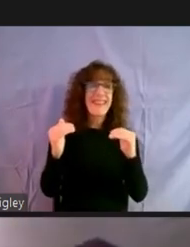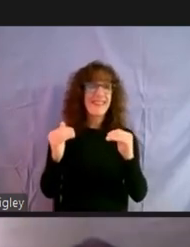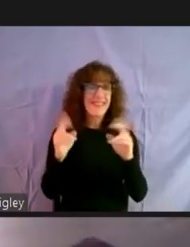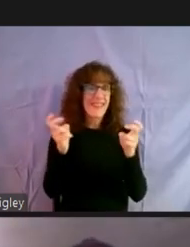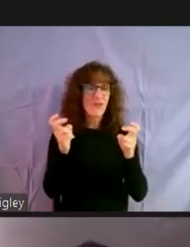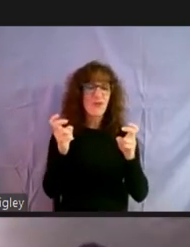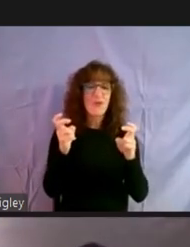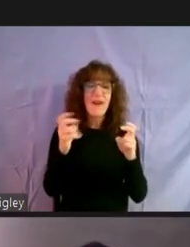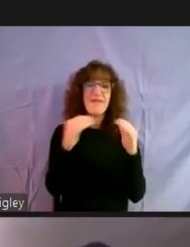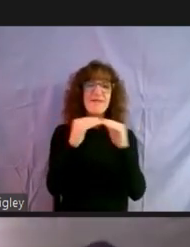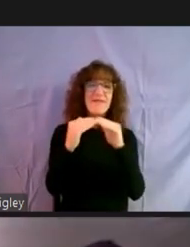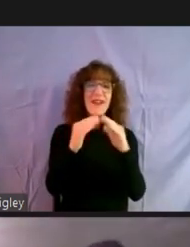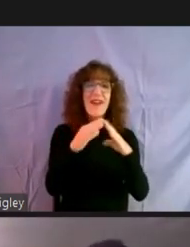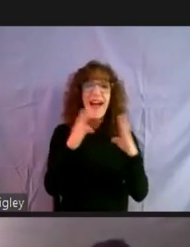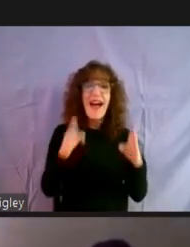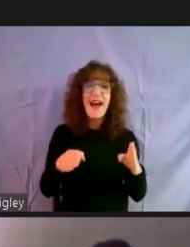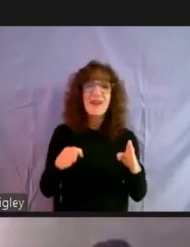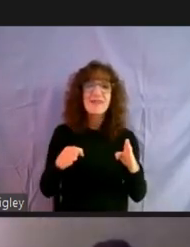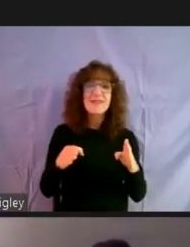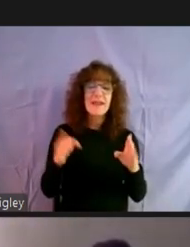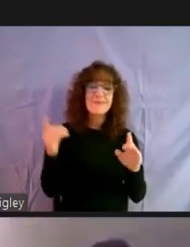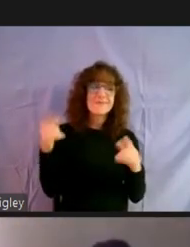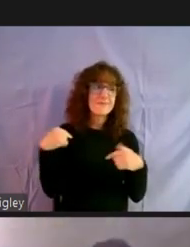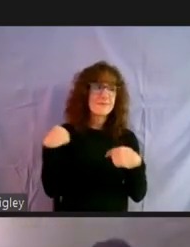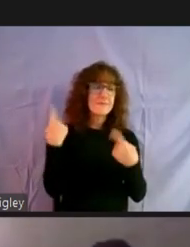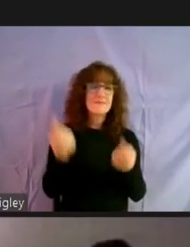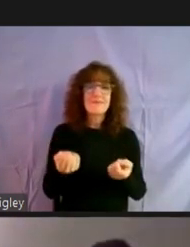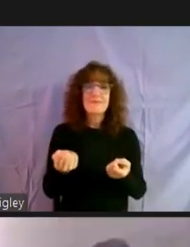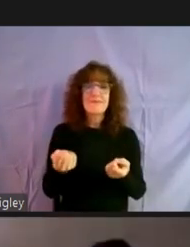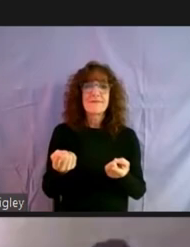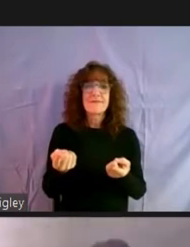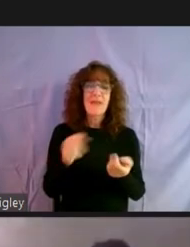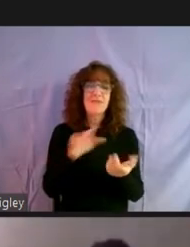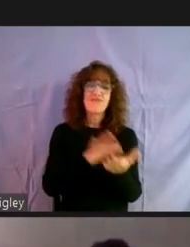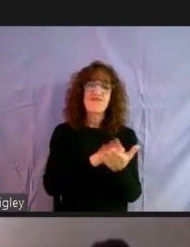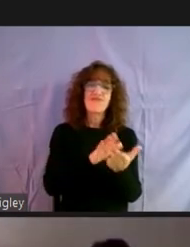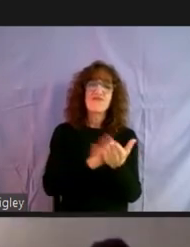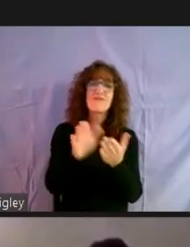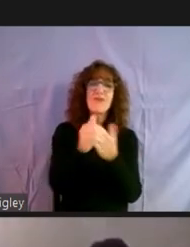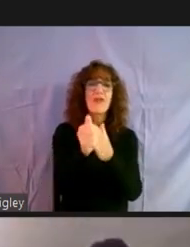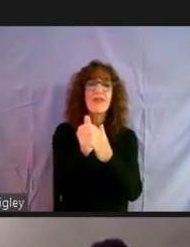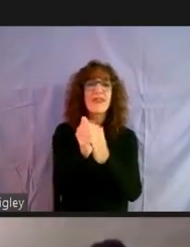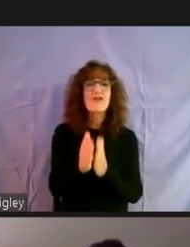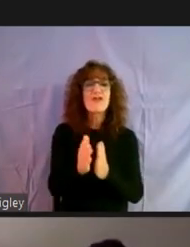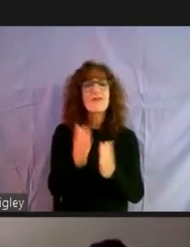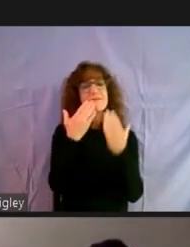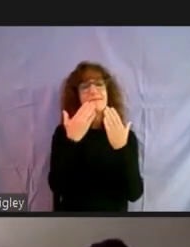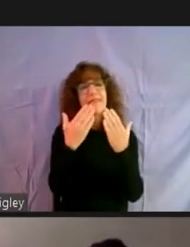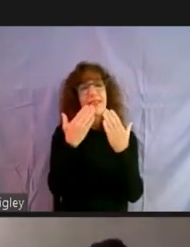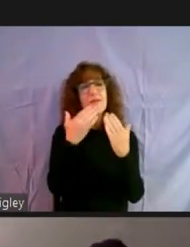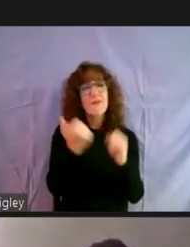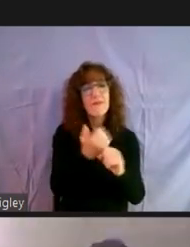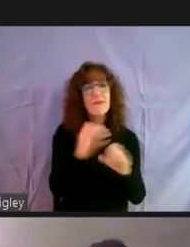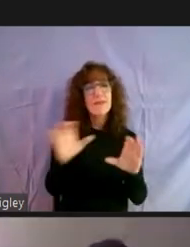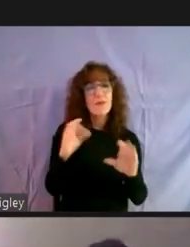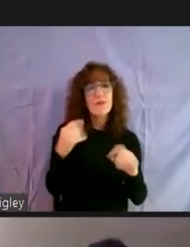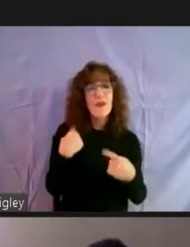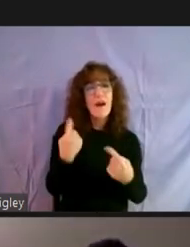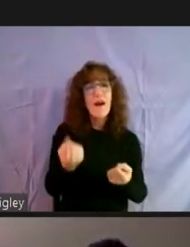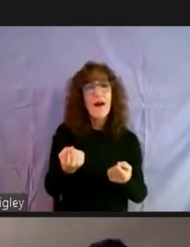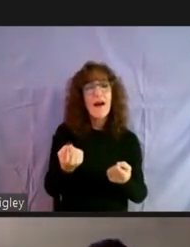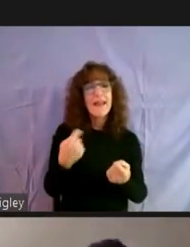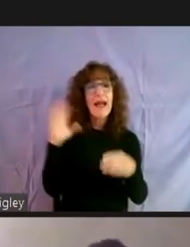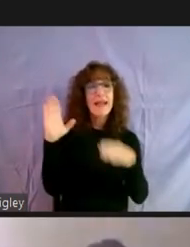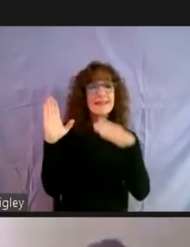than we've been. And I don't know how long, so I have to commend your leadership on that and just thank you for everything that you've done. I